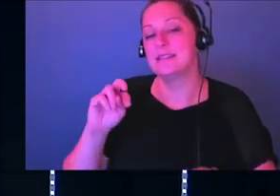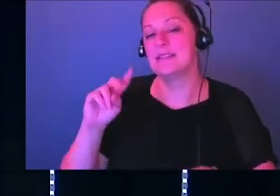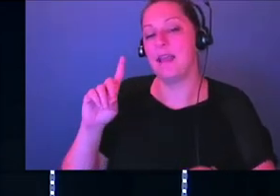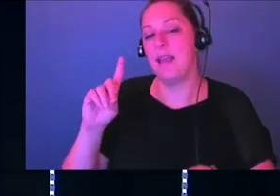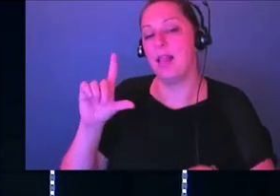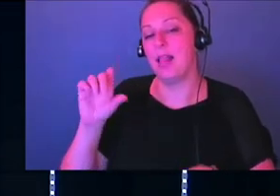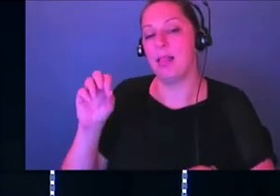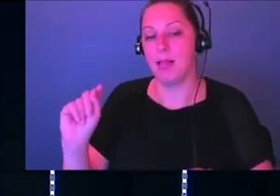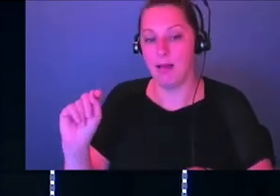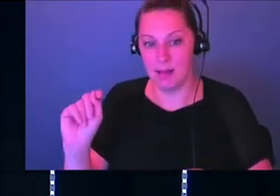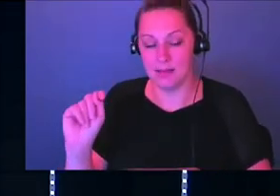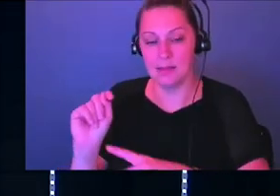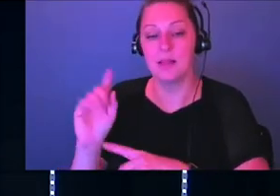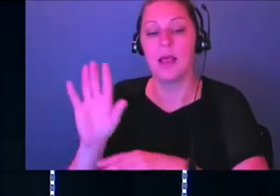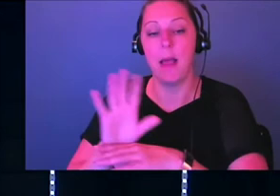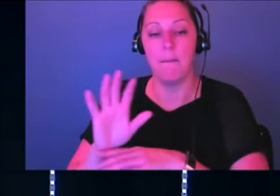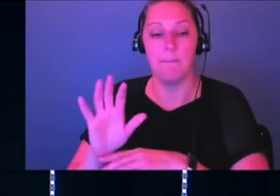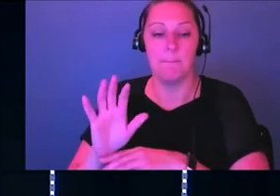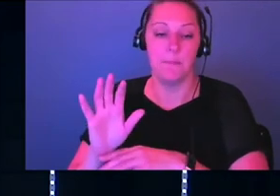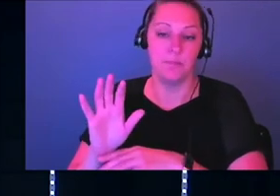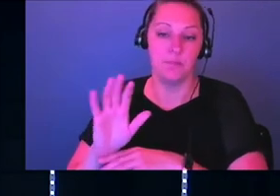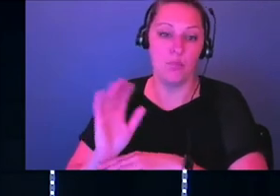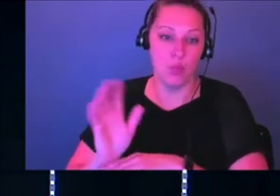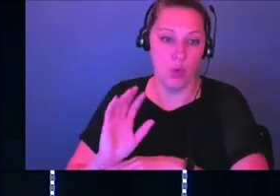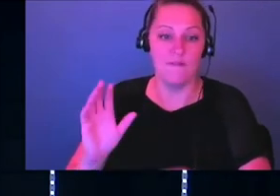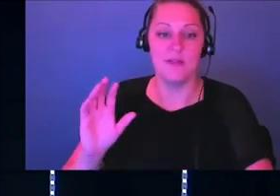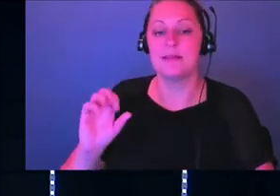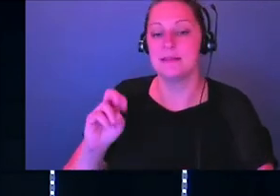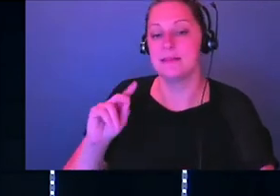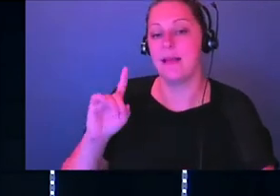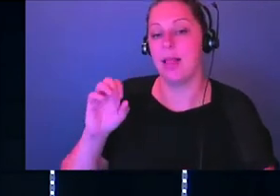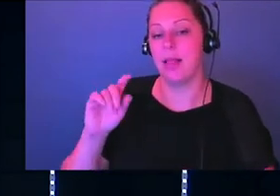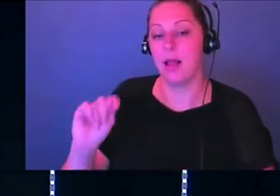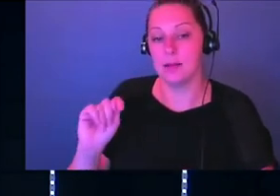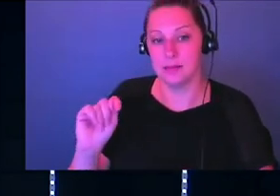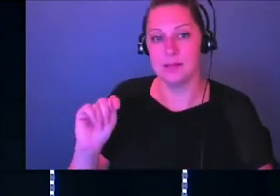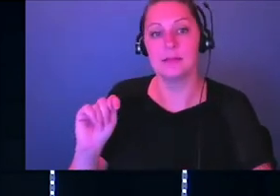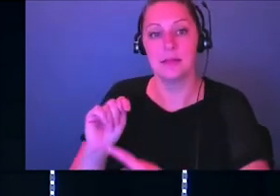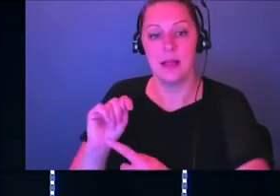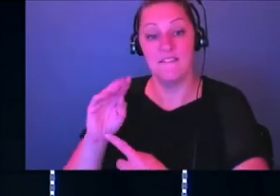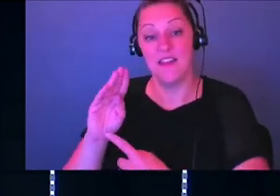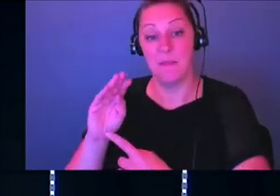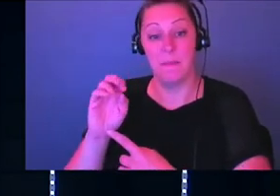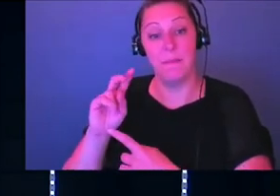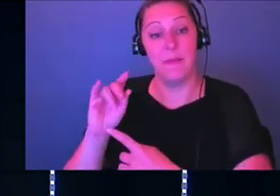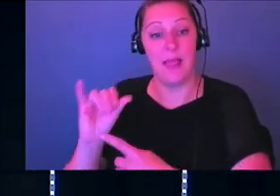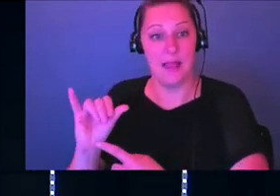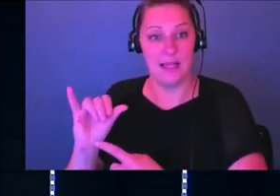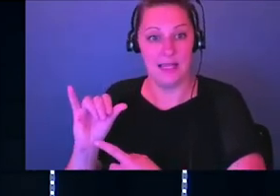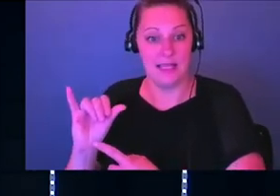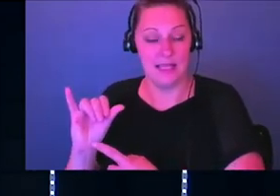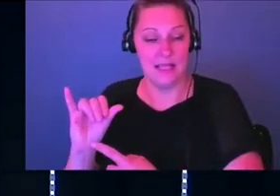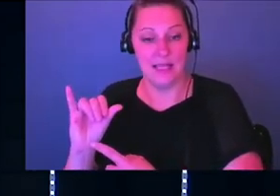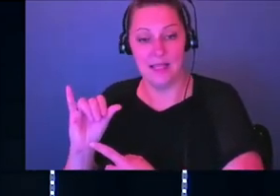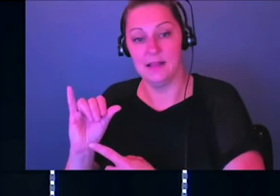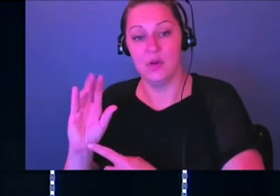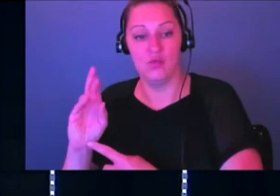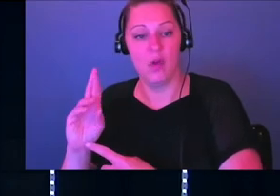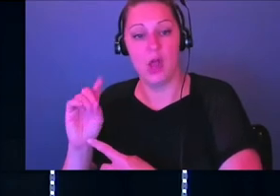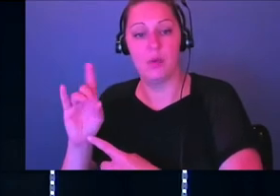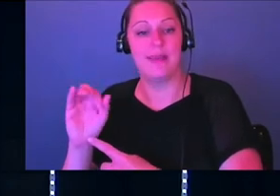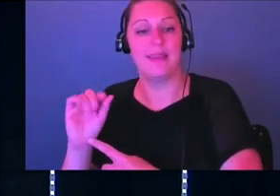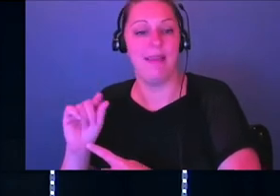So in The Sandlot, The we know Benny. Okay. Benny the Jet Rodriguez. And you've got Smalls. You're killing me, Smalls. You know what I'm saying?